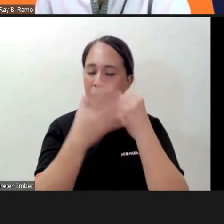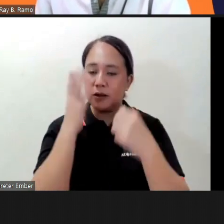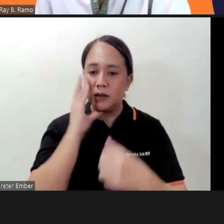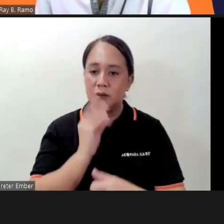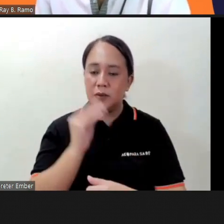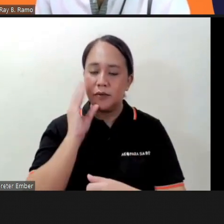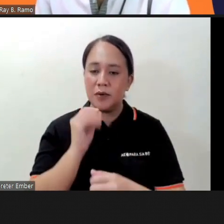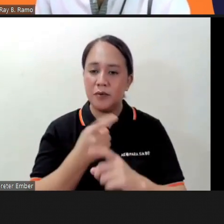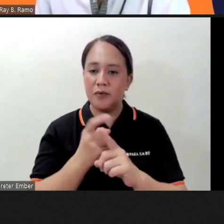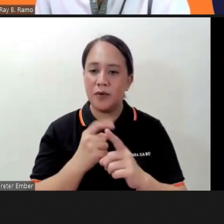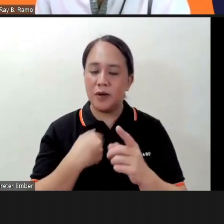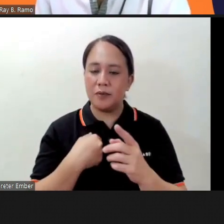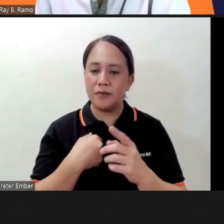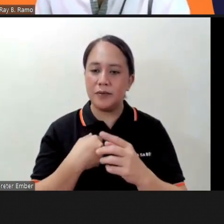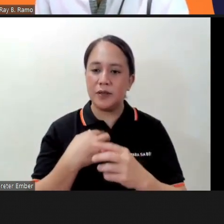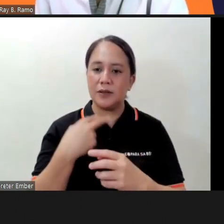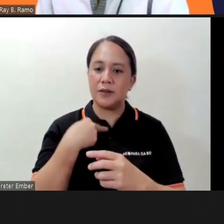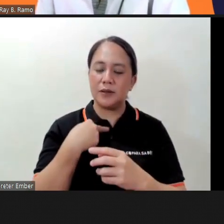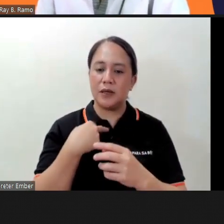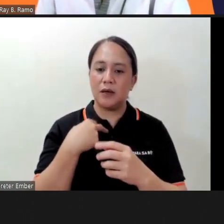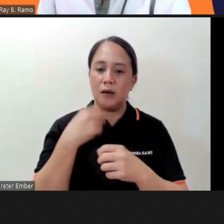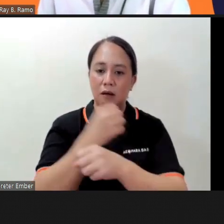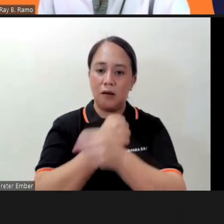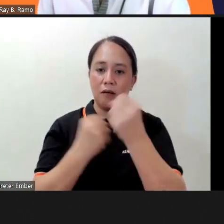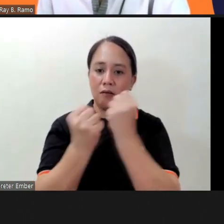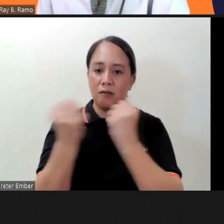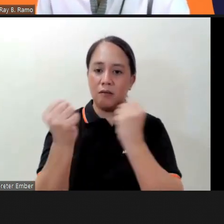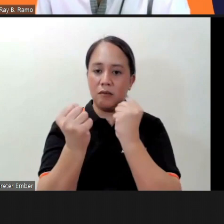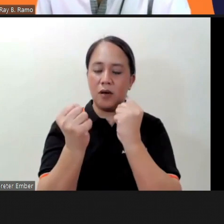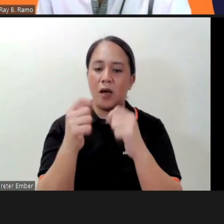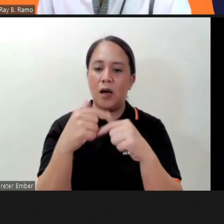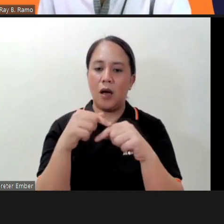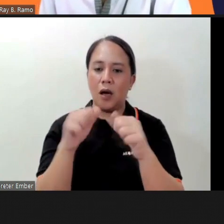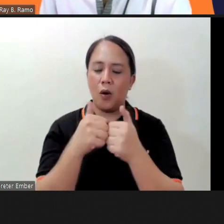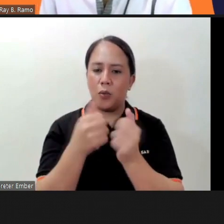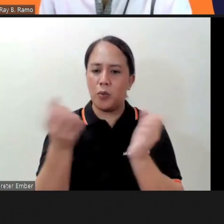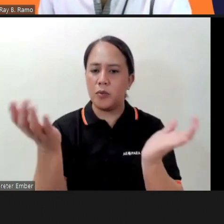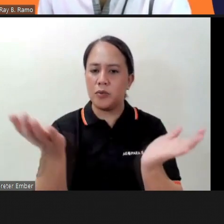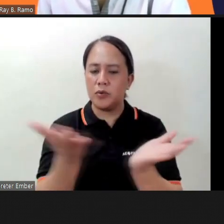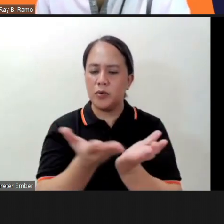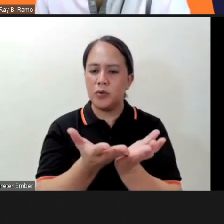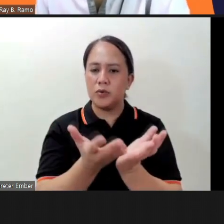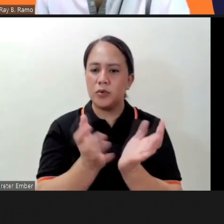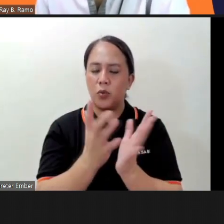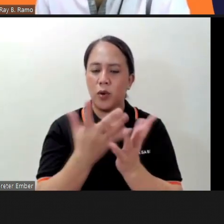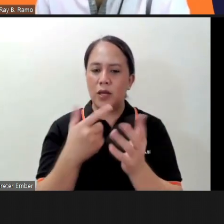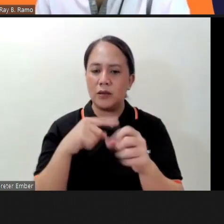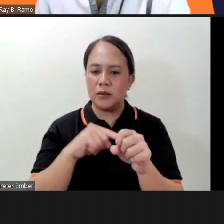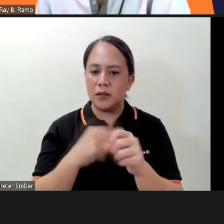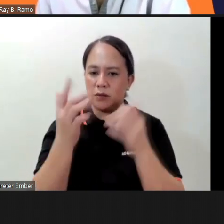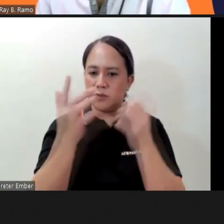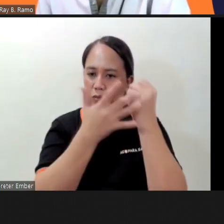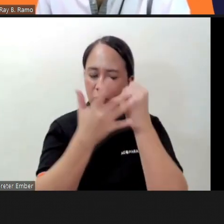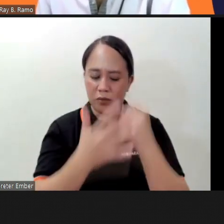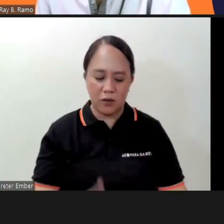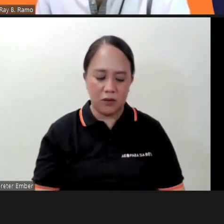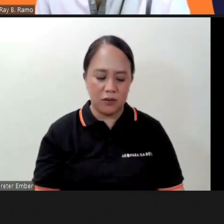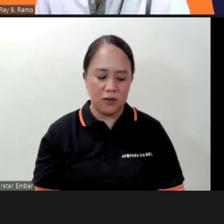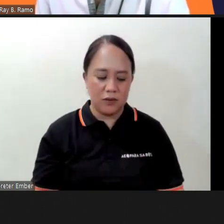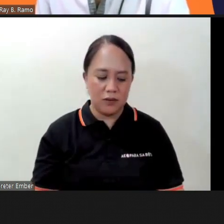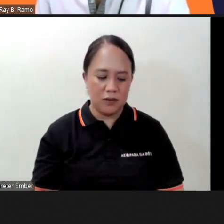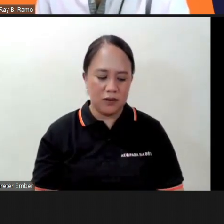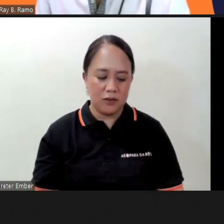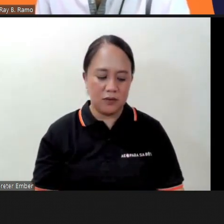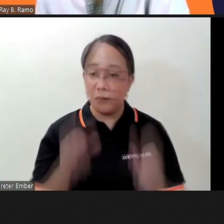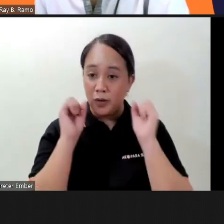from being tied up with a rope how can we introduce this kind of activity without triggering their trauma or is it not